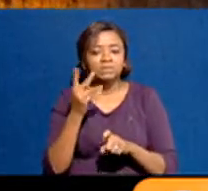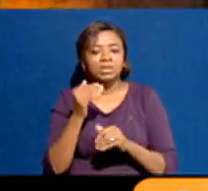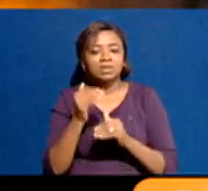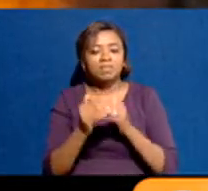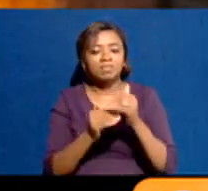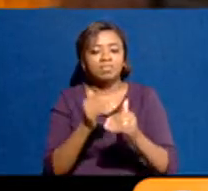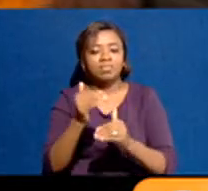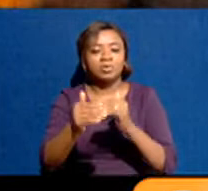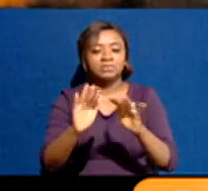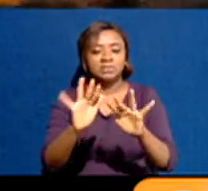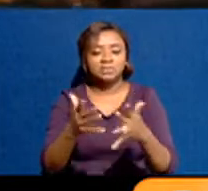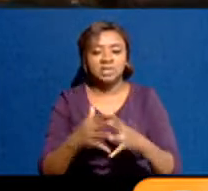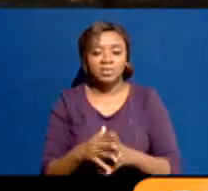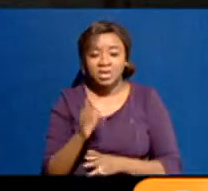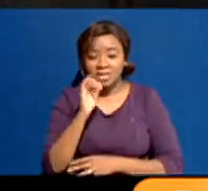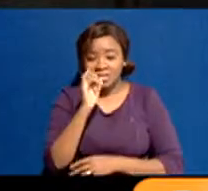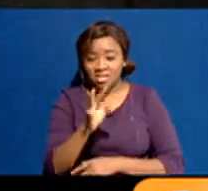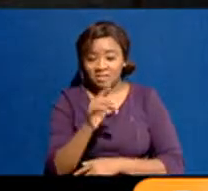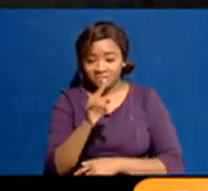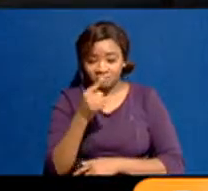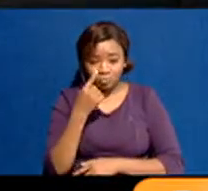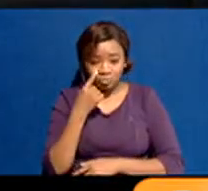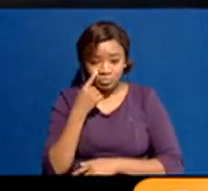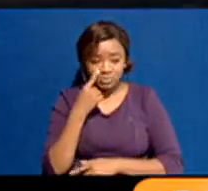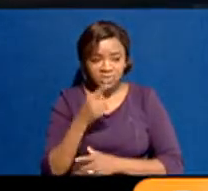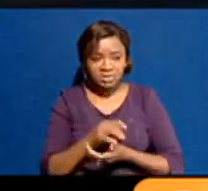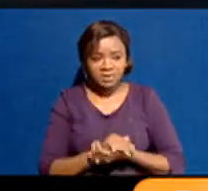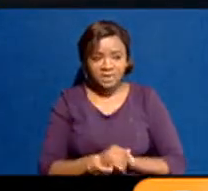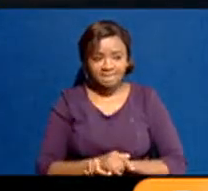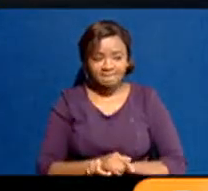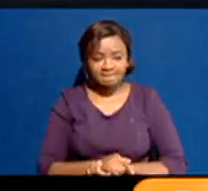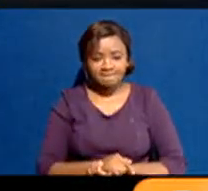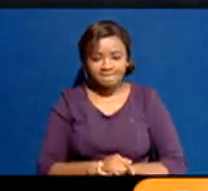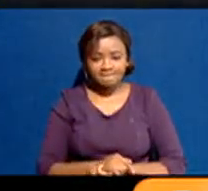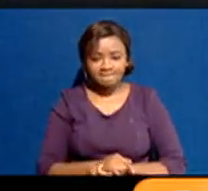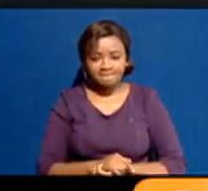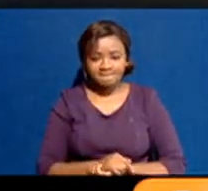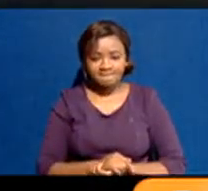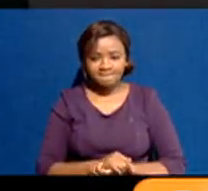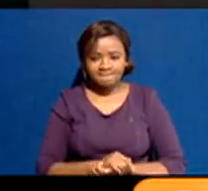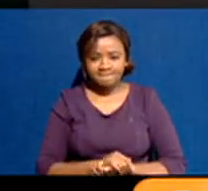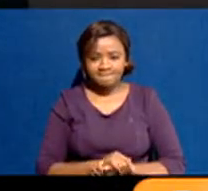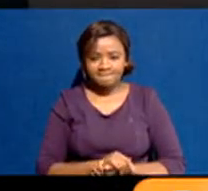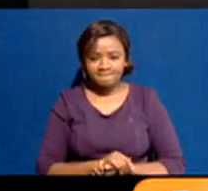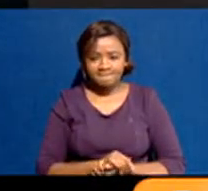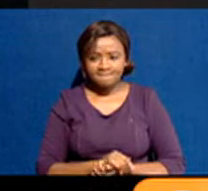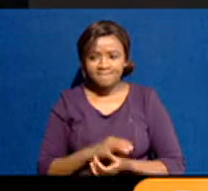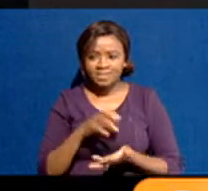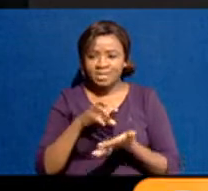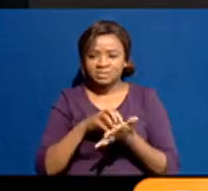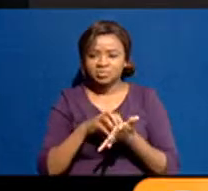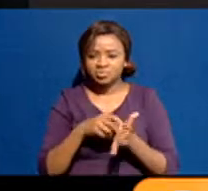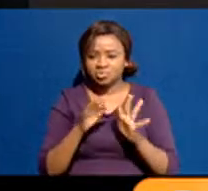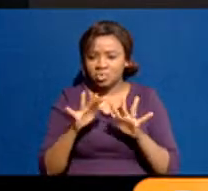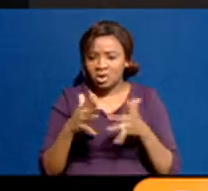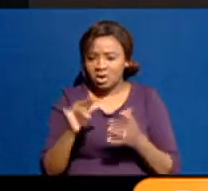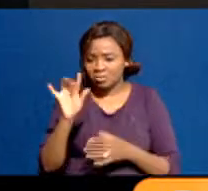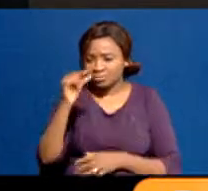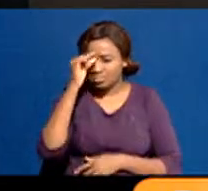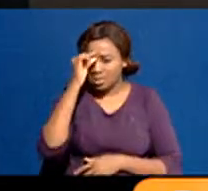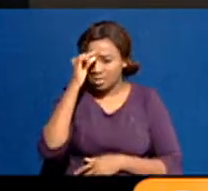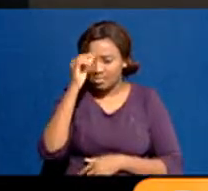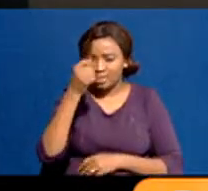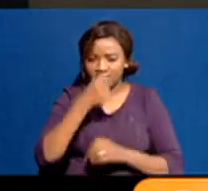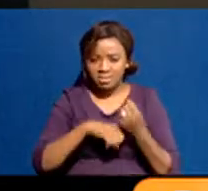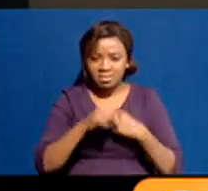if you have a sense in which the state is settling scores outside of due process,